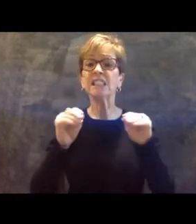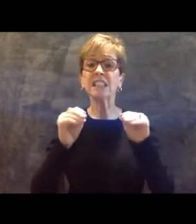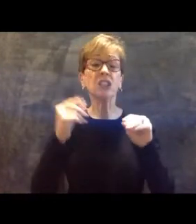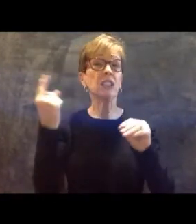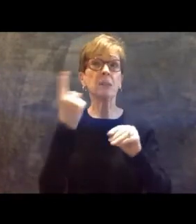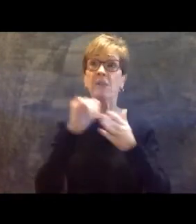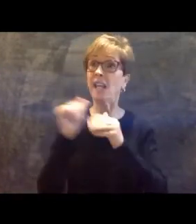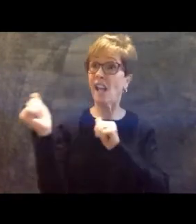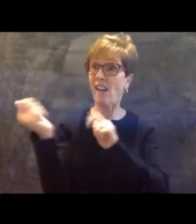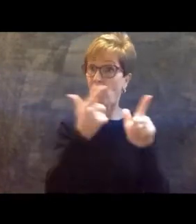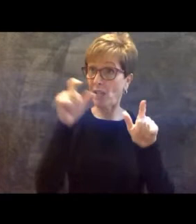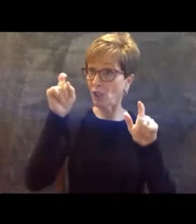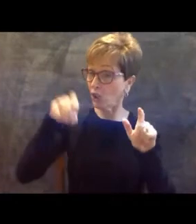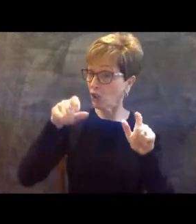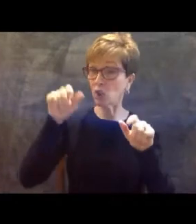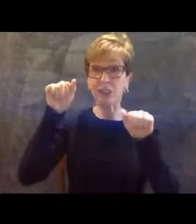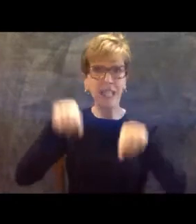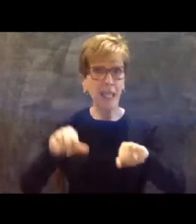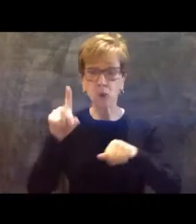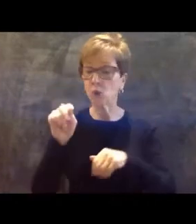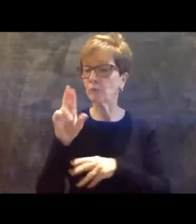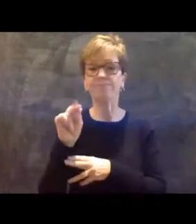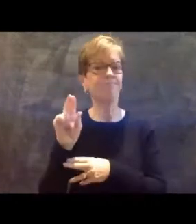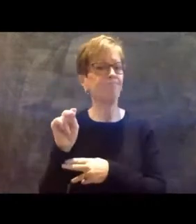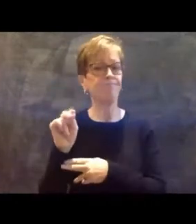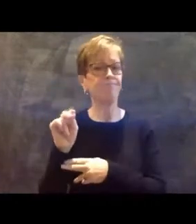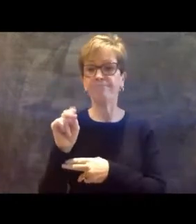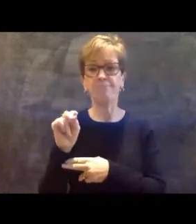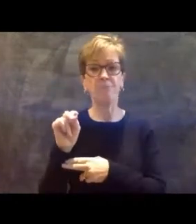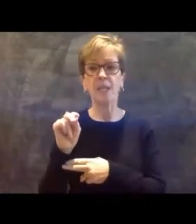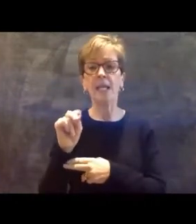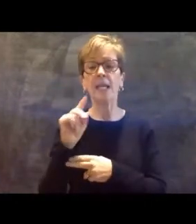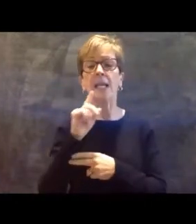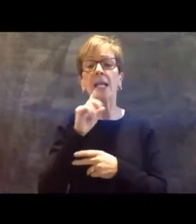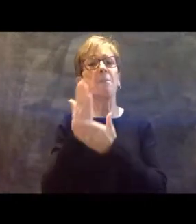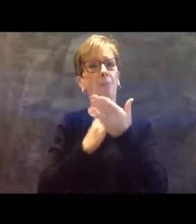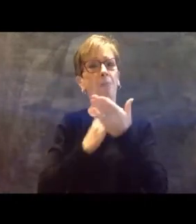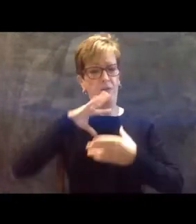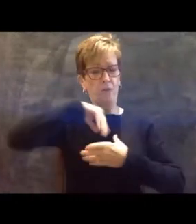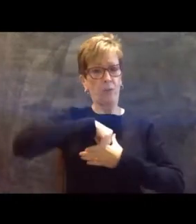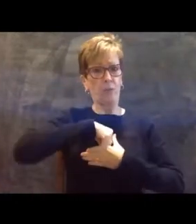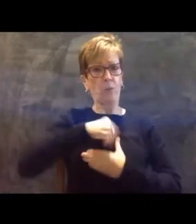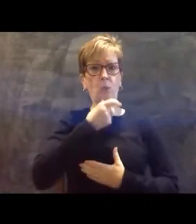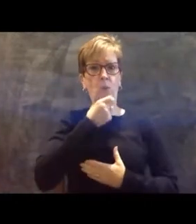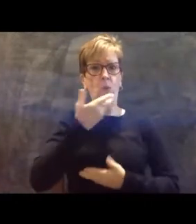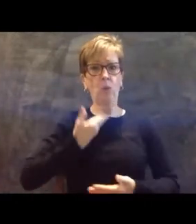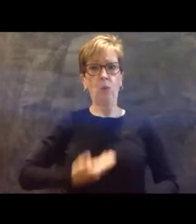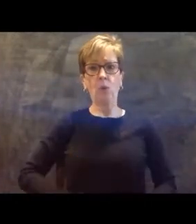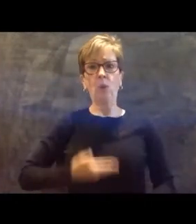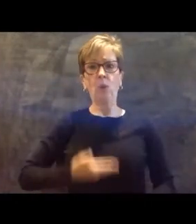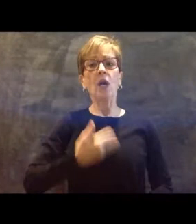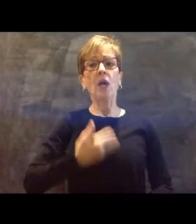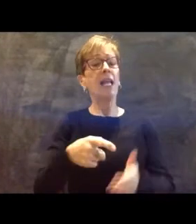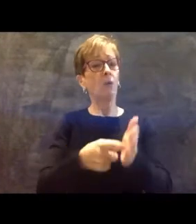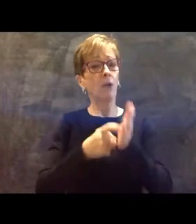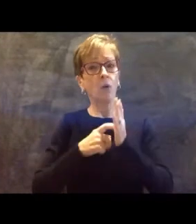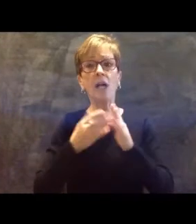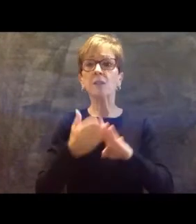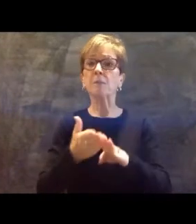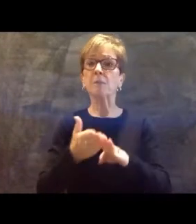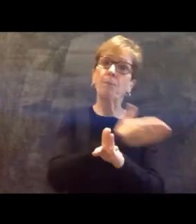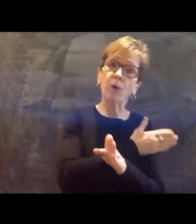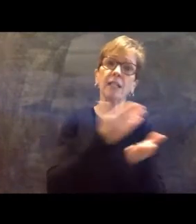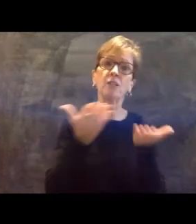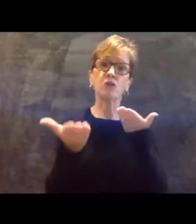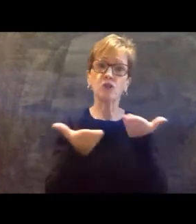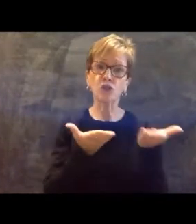should do. In addition to it being part of who you are, it also requires significant pre-service training to make sure that new